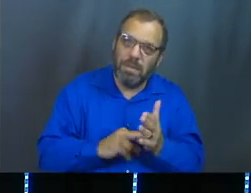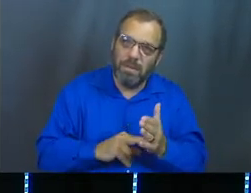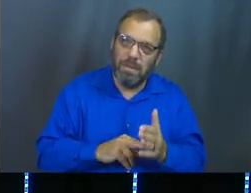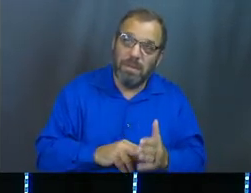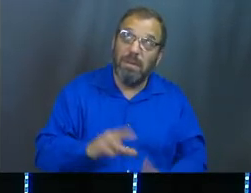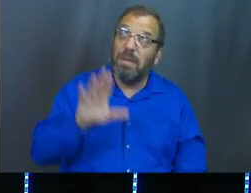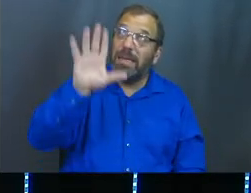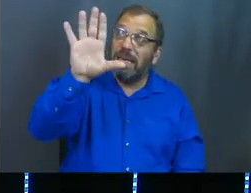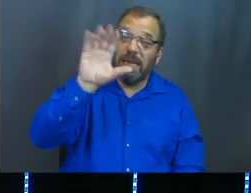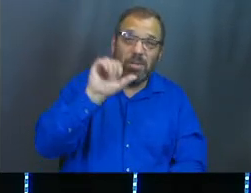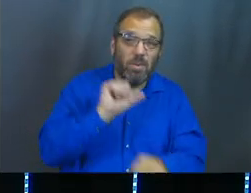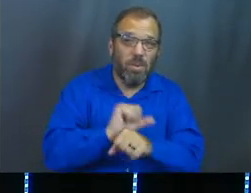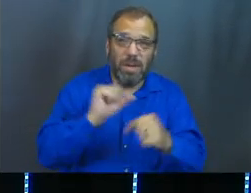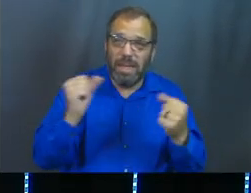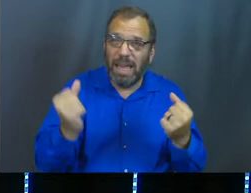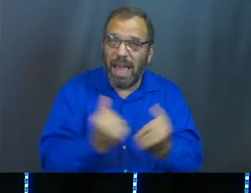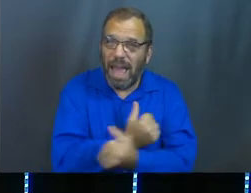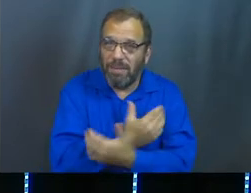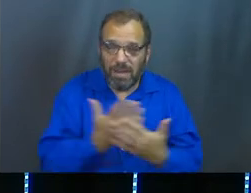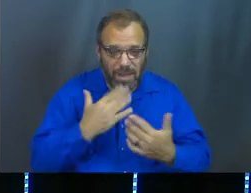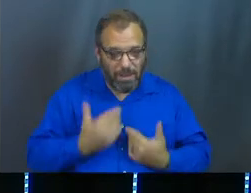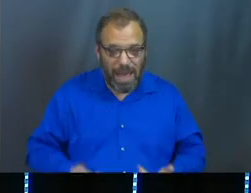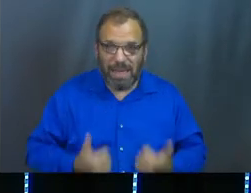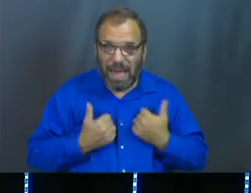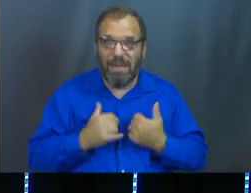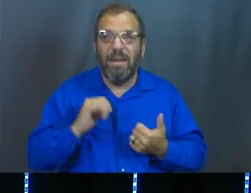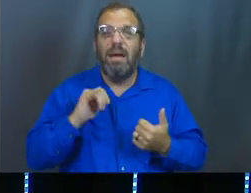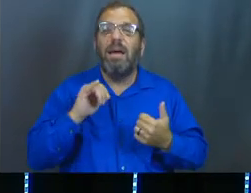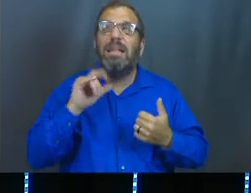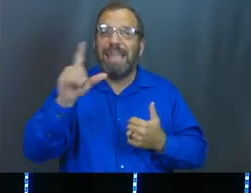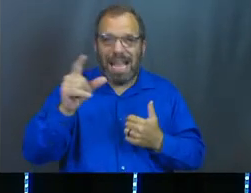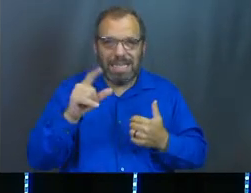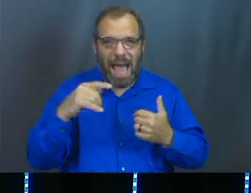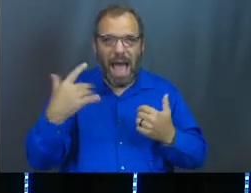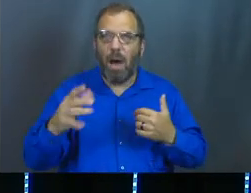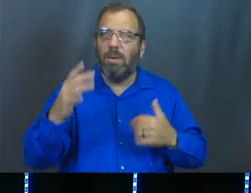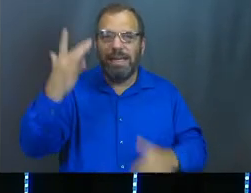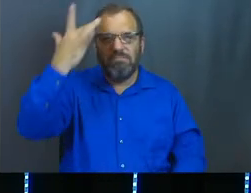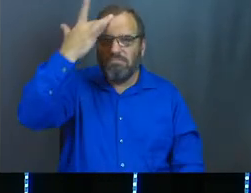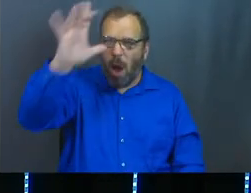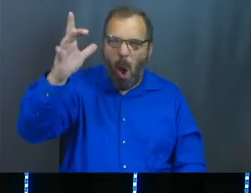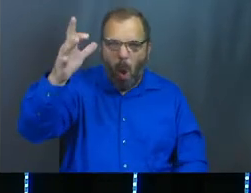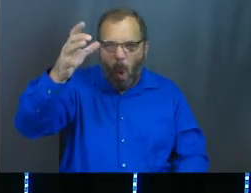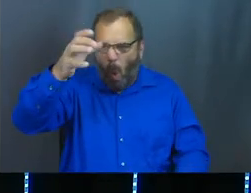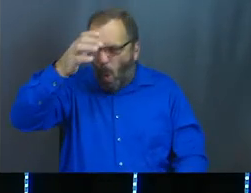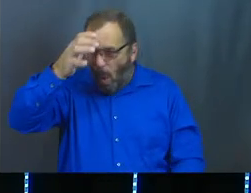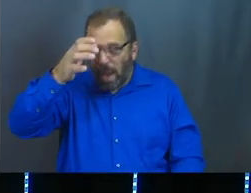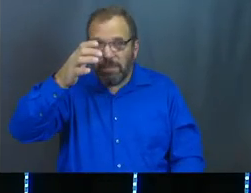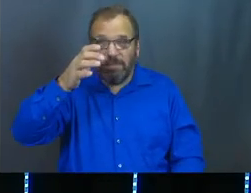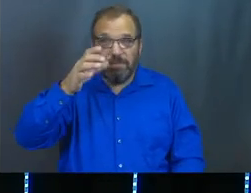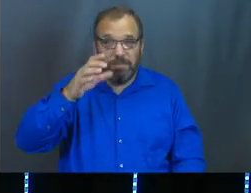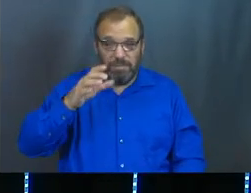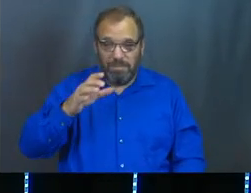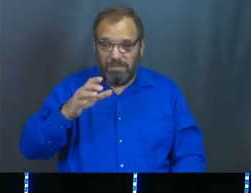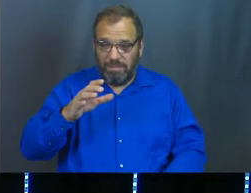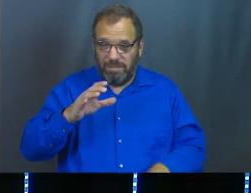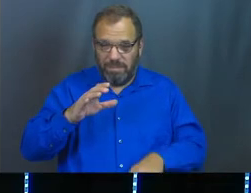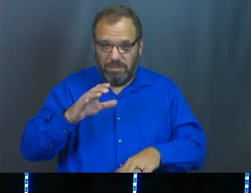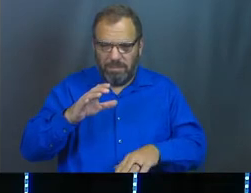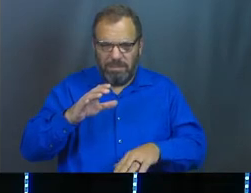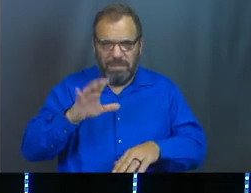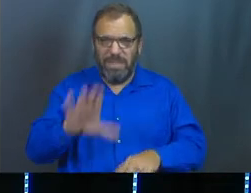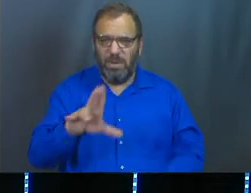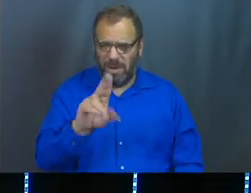God's operating at every layer all the time. That's how massive his intellect is. Is your noodle baked yet?